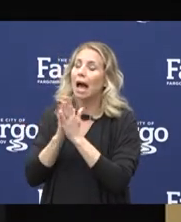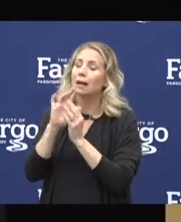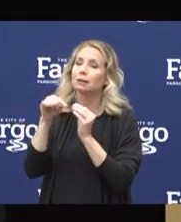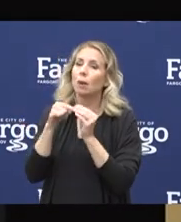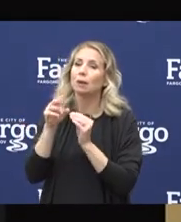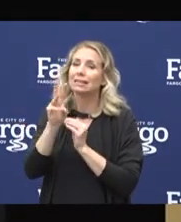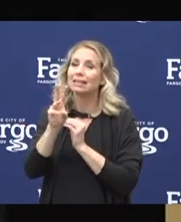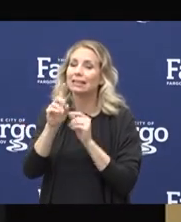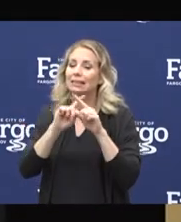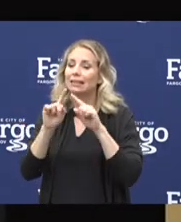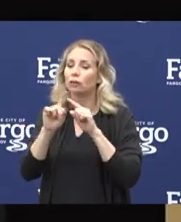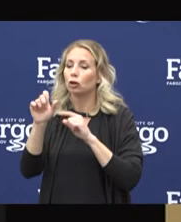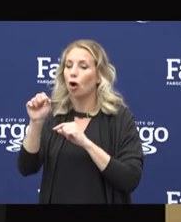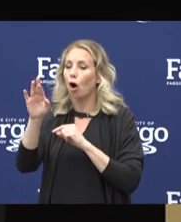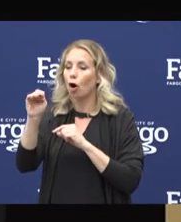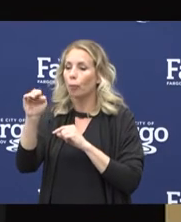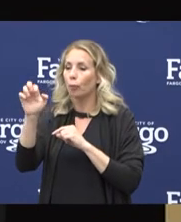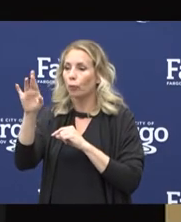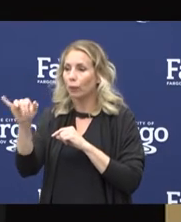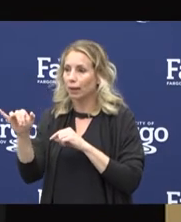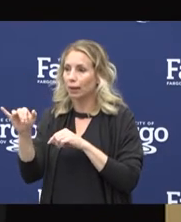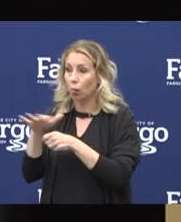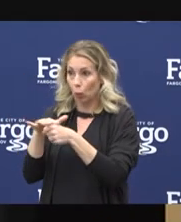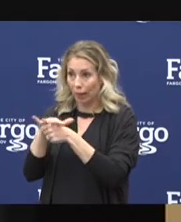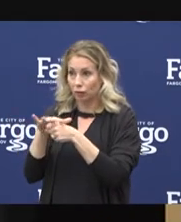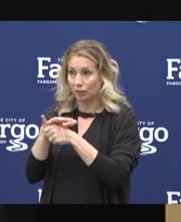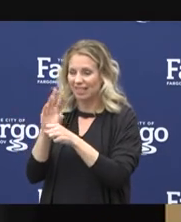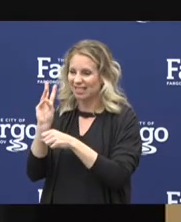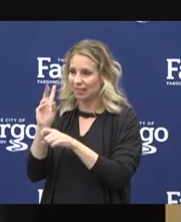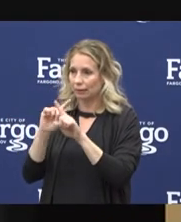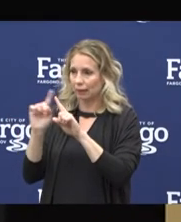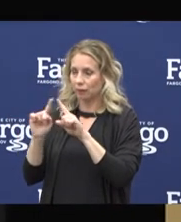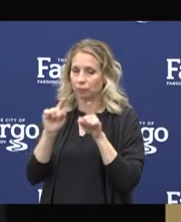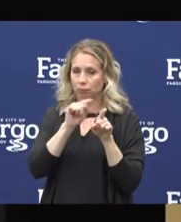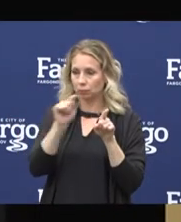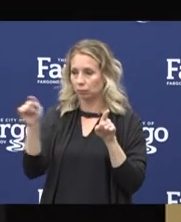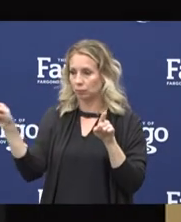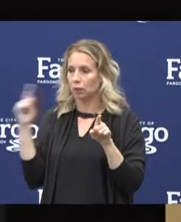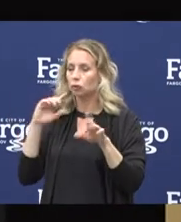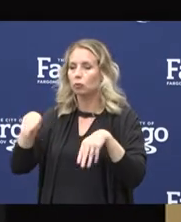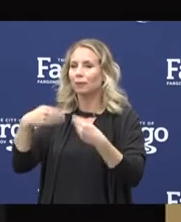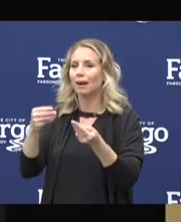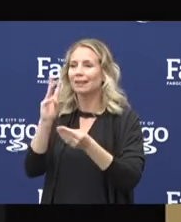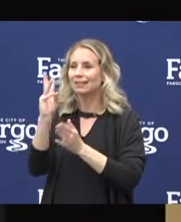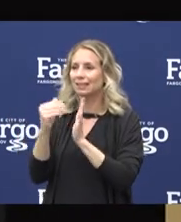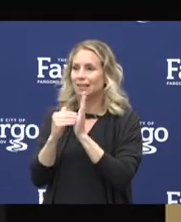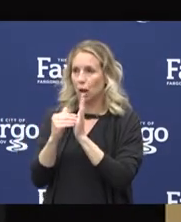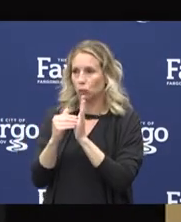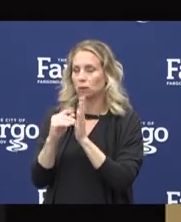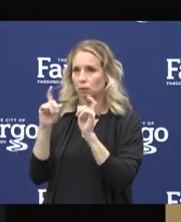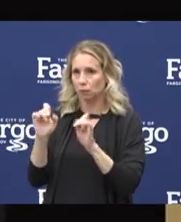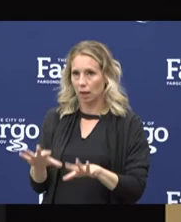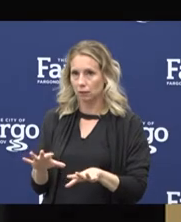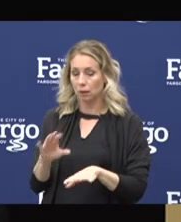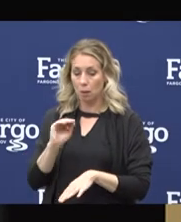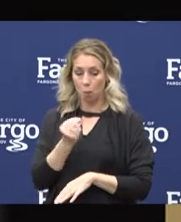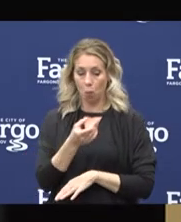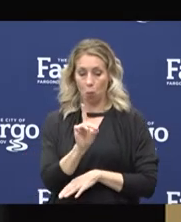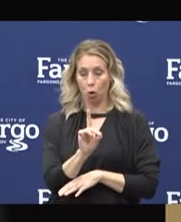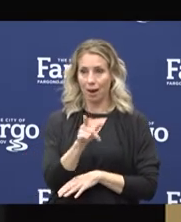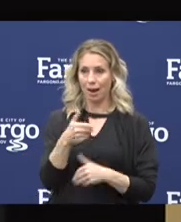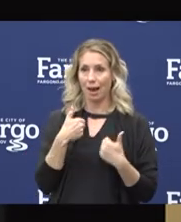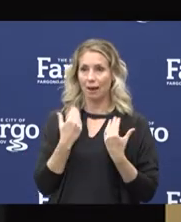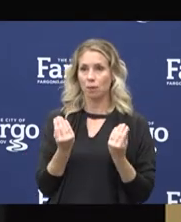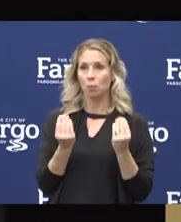armory locations throughout the state of Minnesota to provide up to 6,000 tests. In Moorhead, there were over